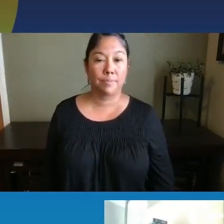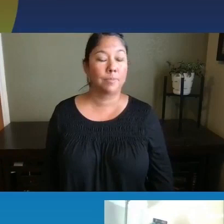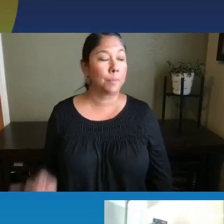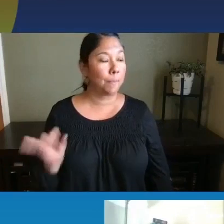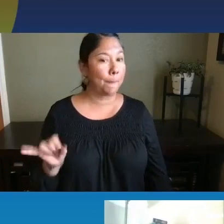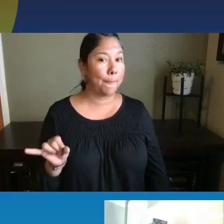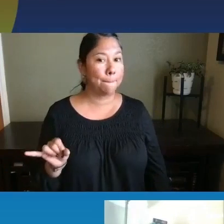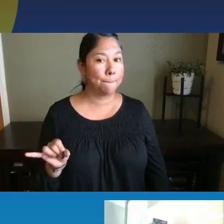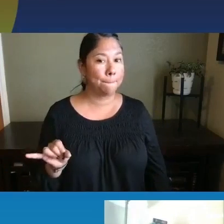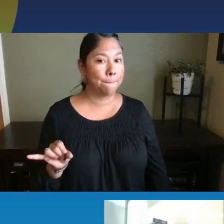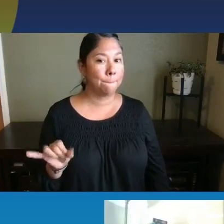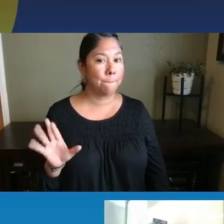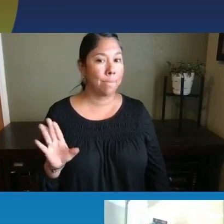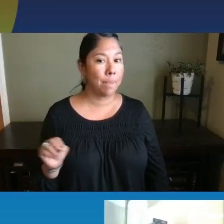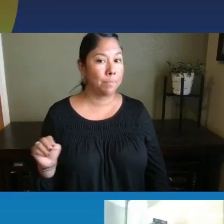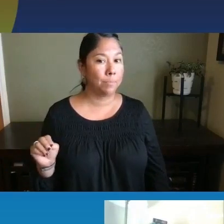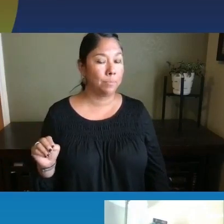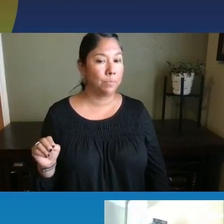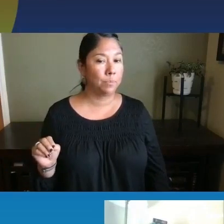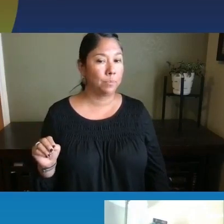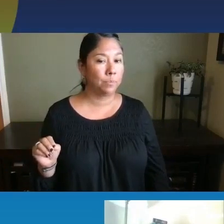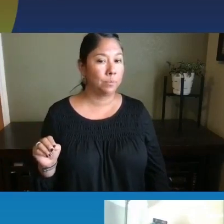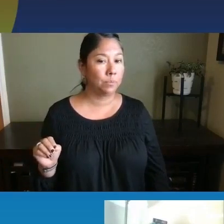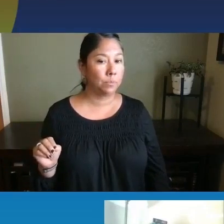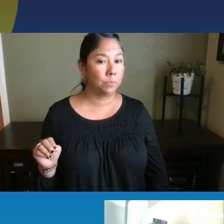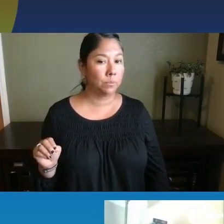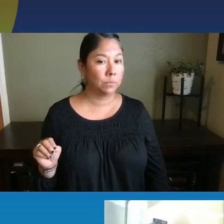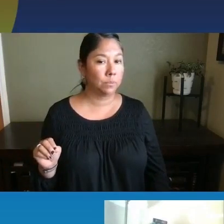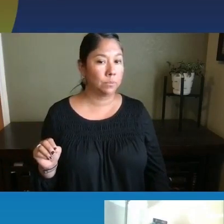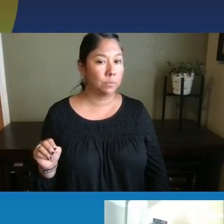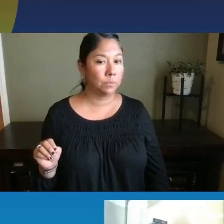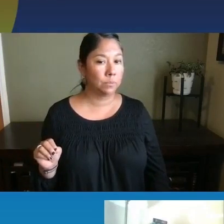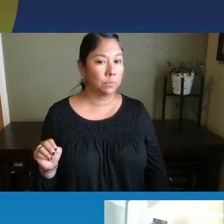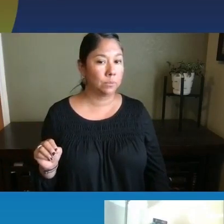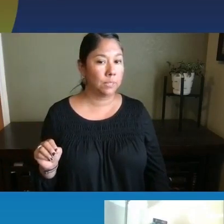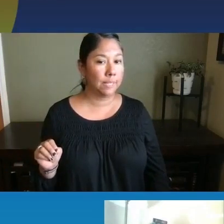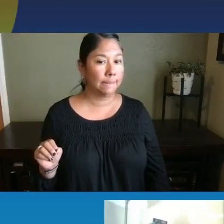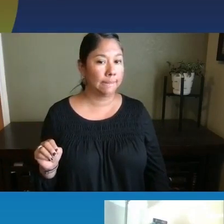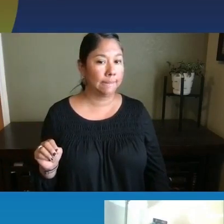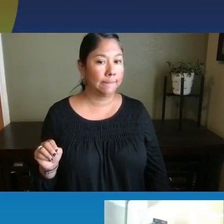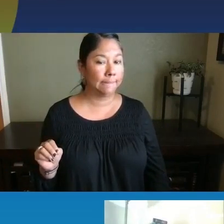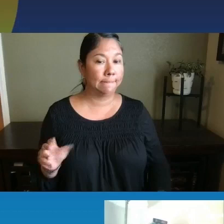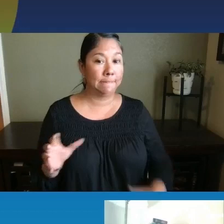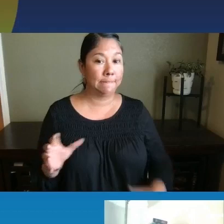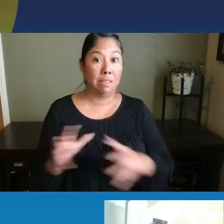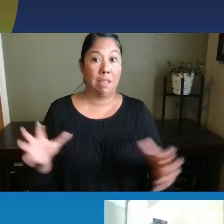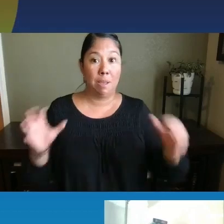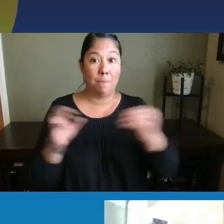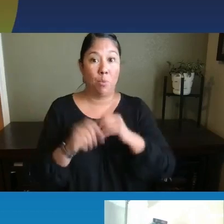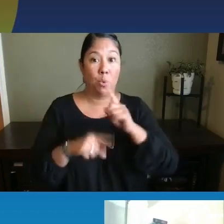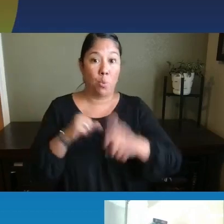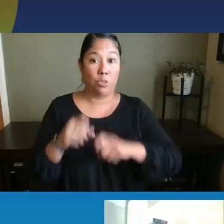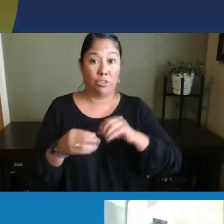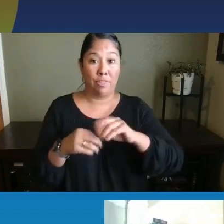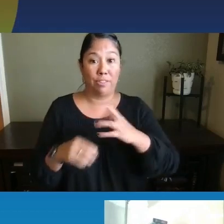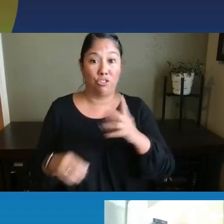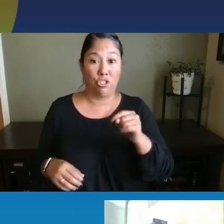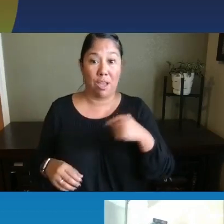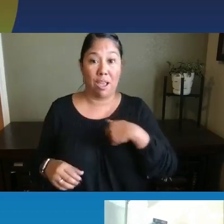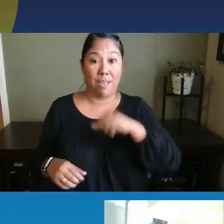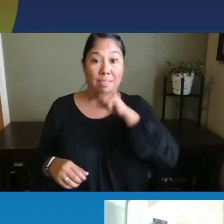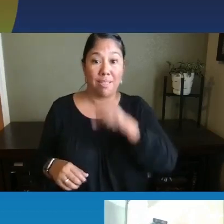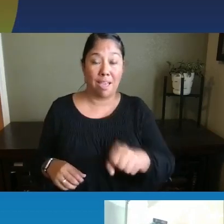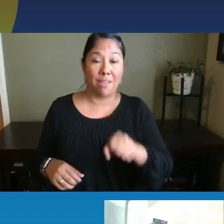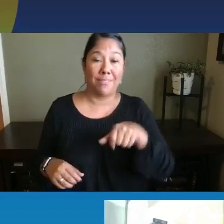Um, other questions. So we don't have a whole lot more questions in the chat, but I love this